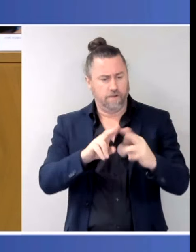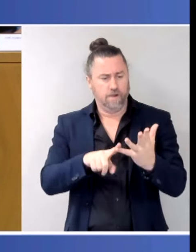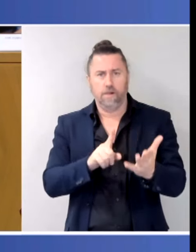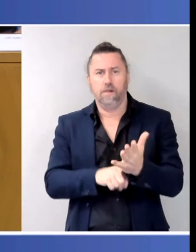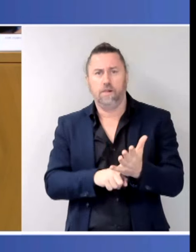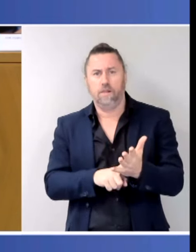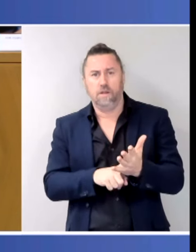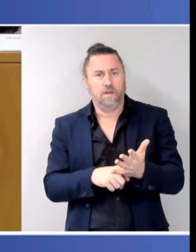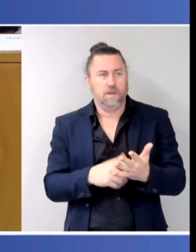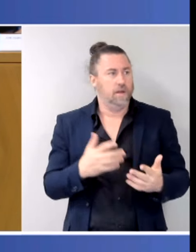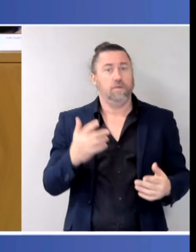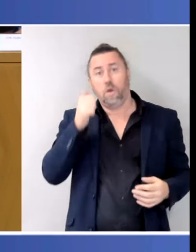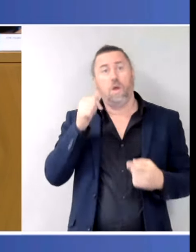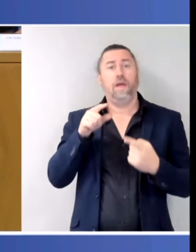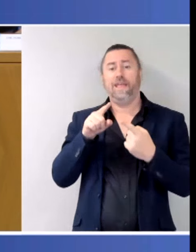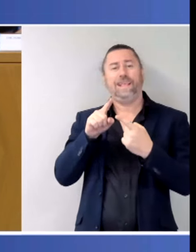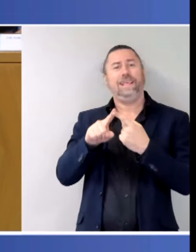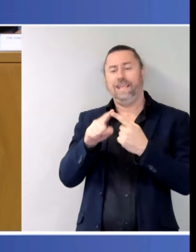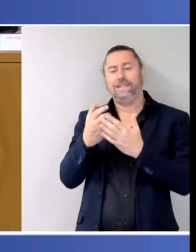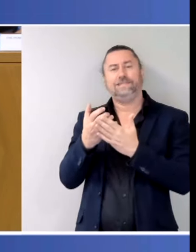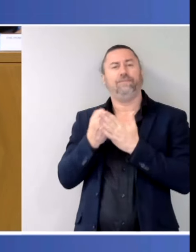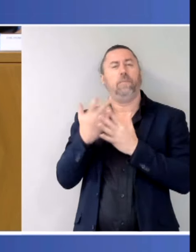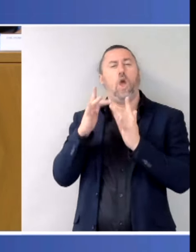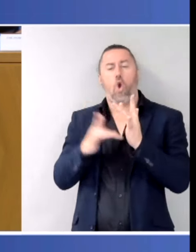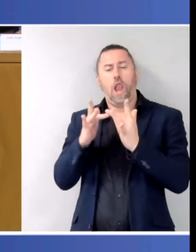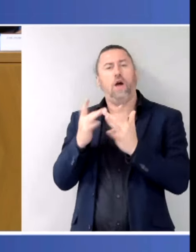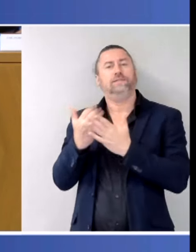Commissioner, is very conscious of.